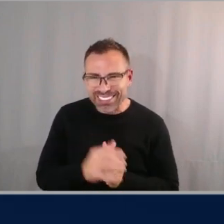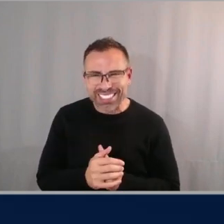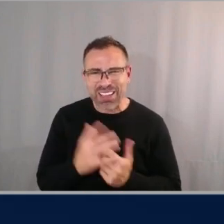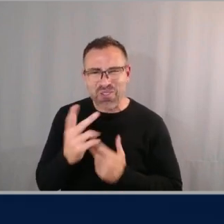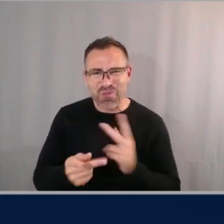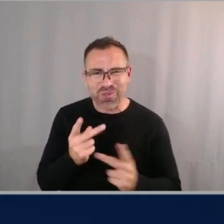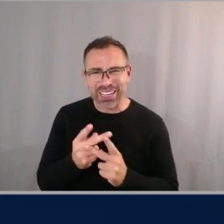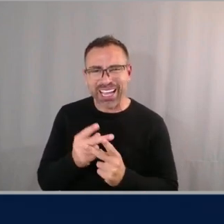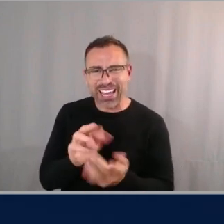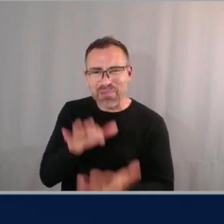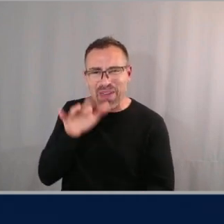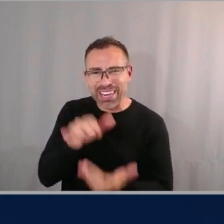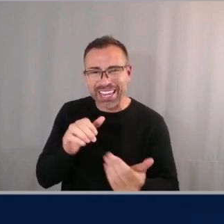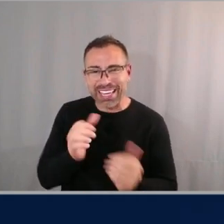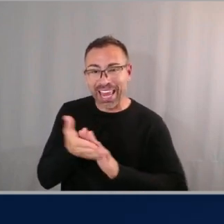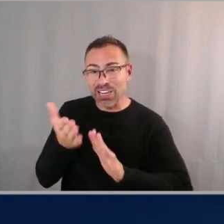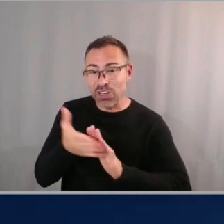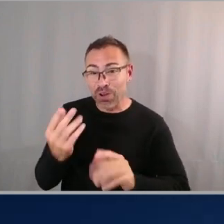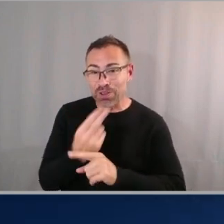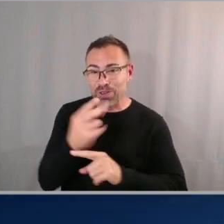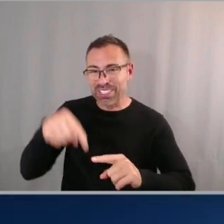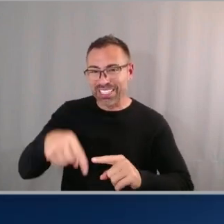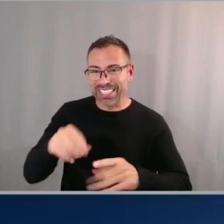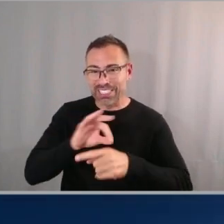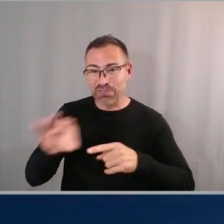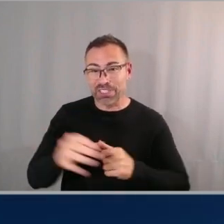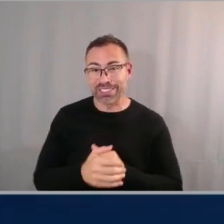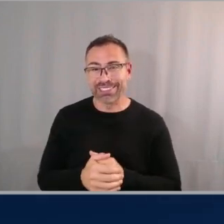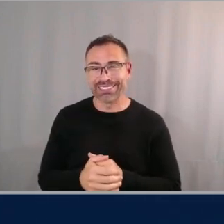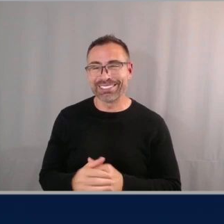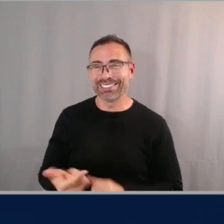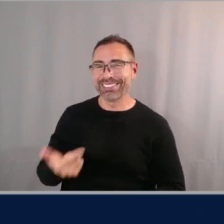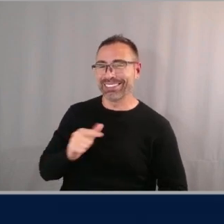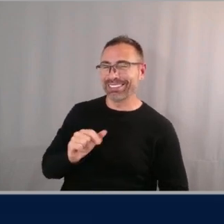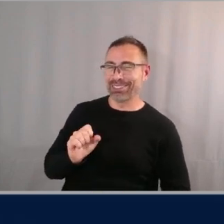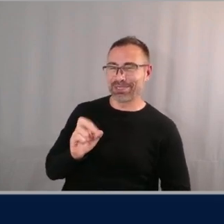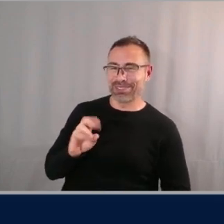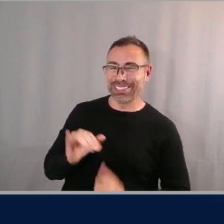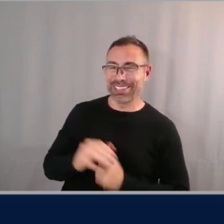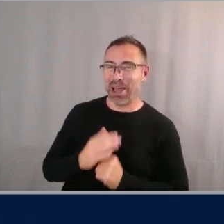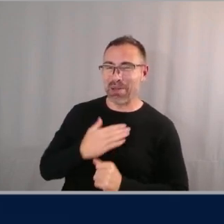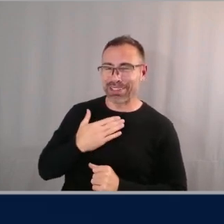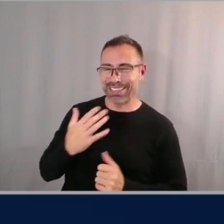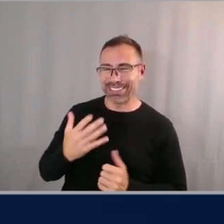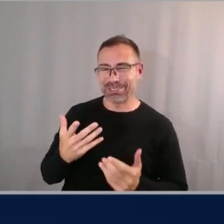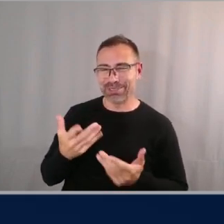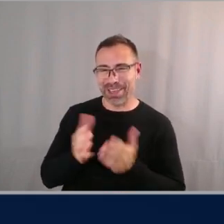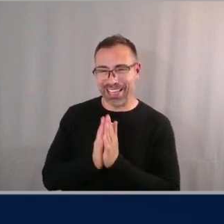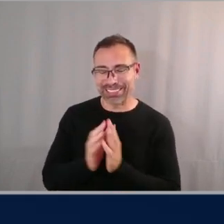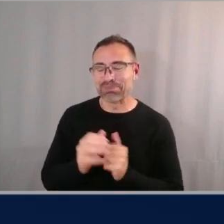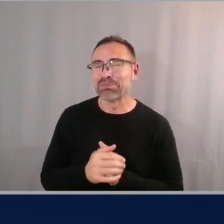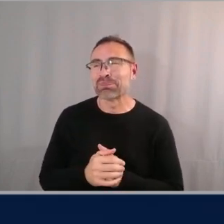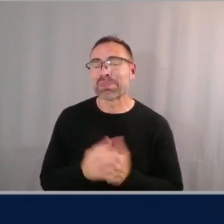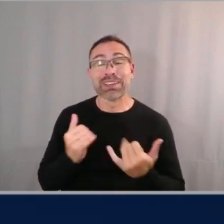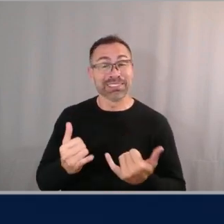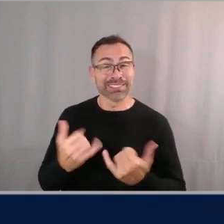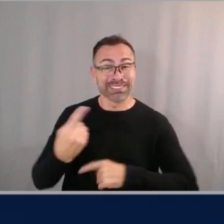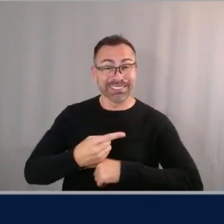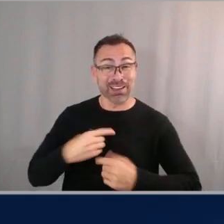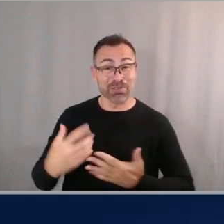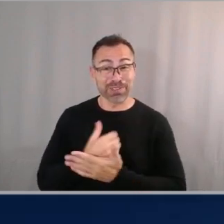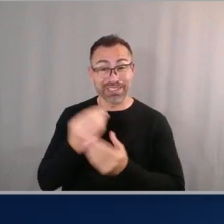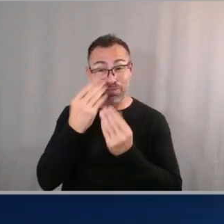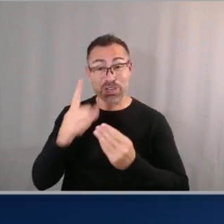generate using this feature oh I'm glad you asked so today you can get information about the